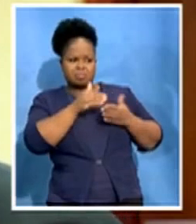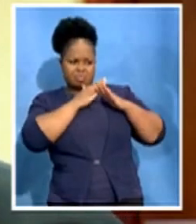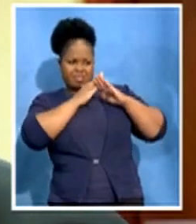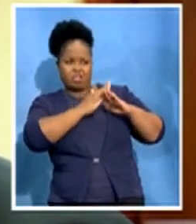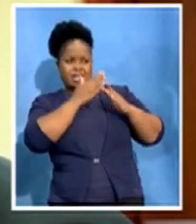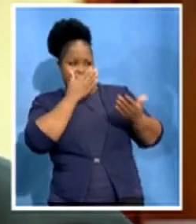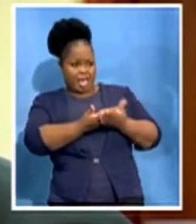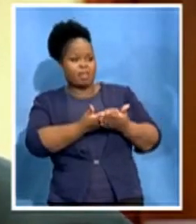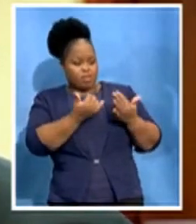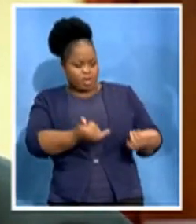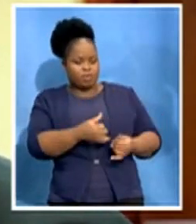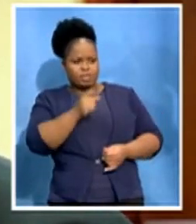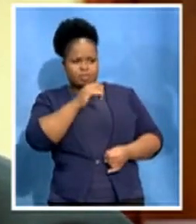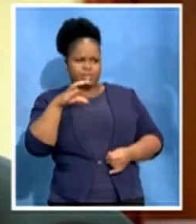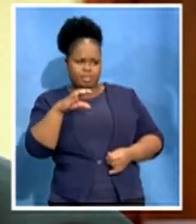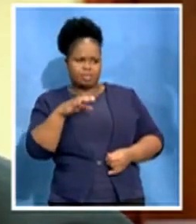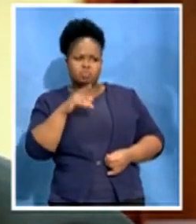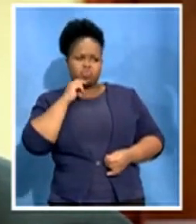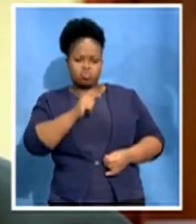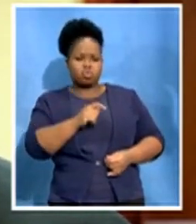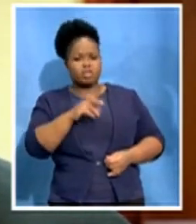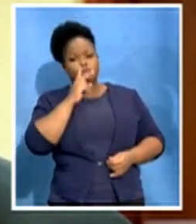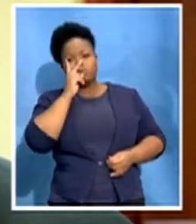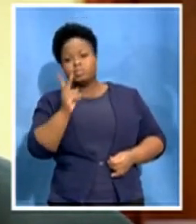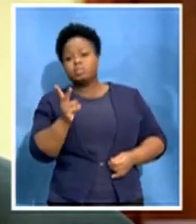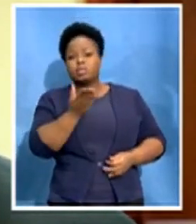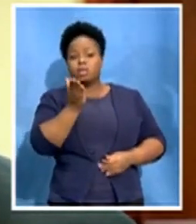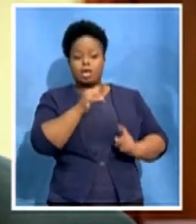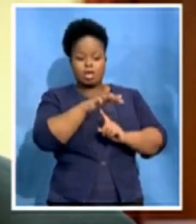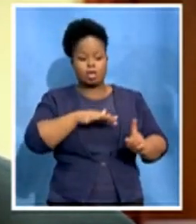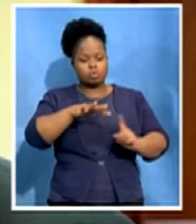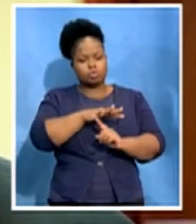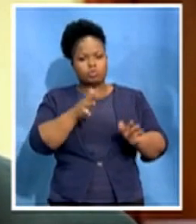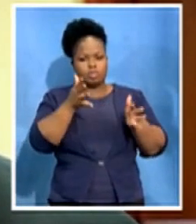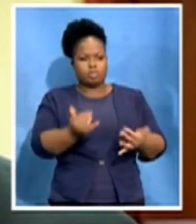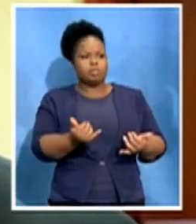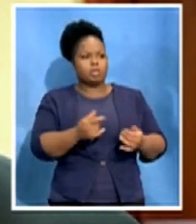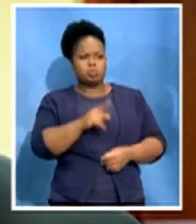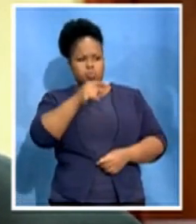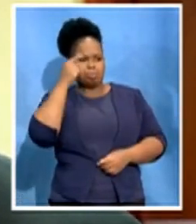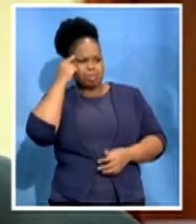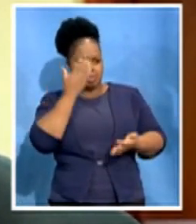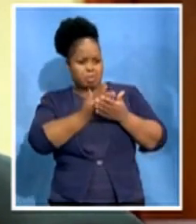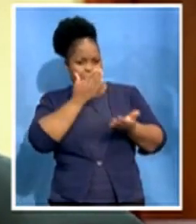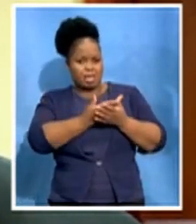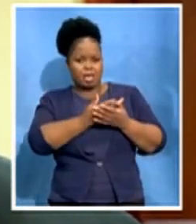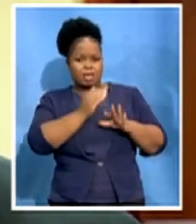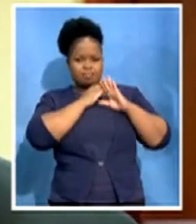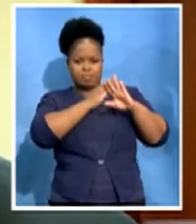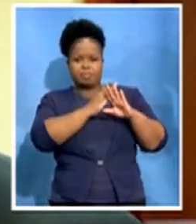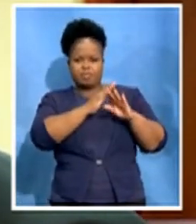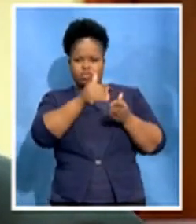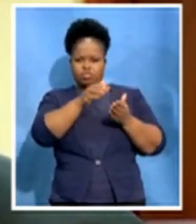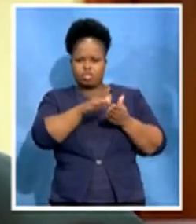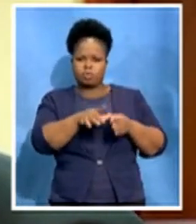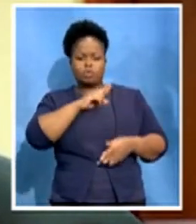If we are looking at the situation the way it is, is there a way that we can actually avoid retrenchments? Because we heard from the arguments last